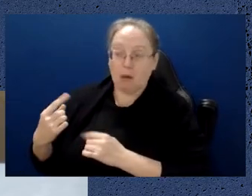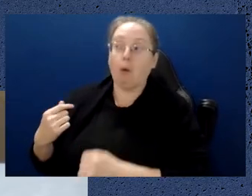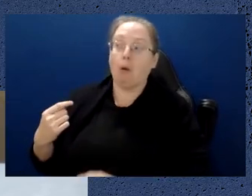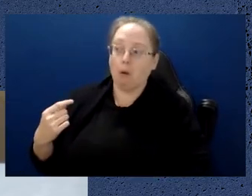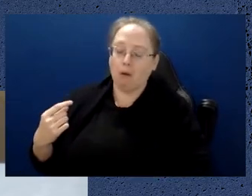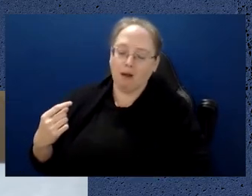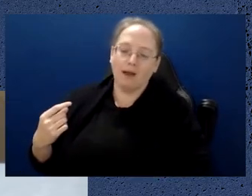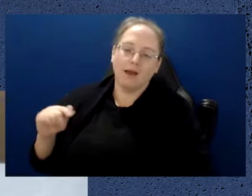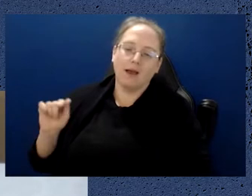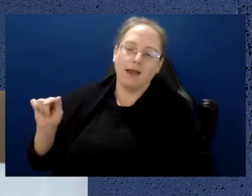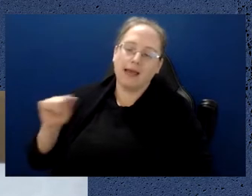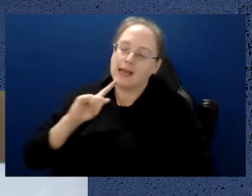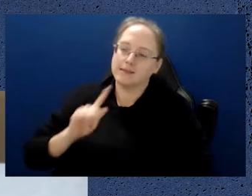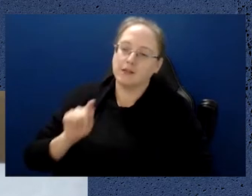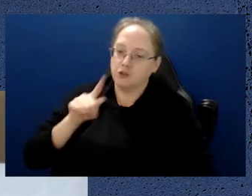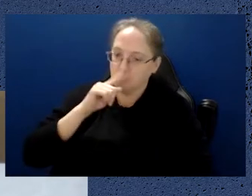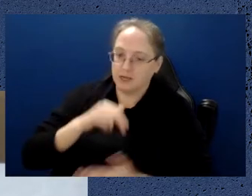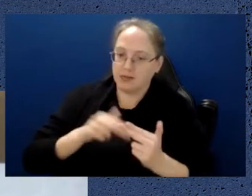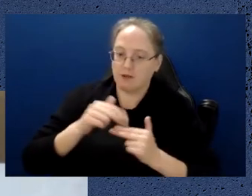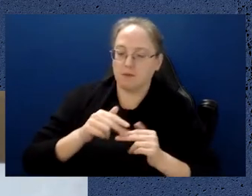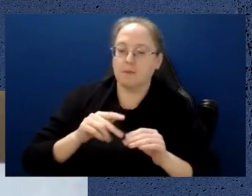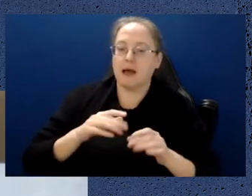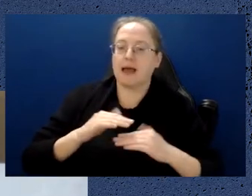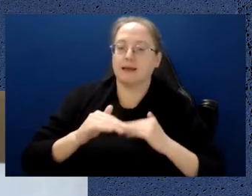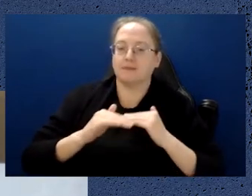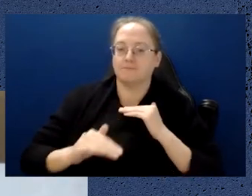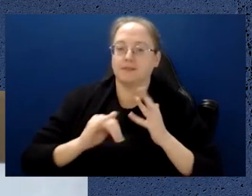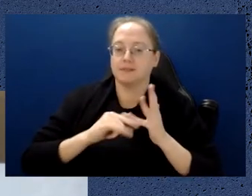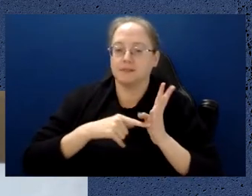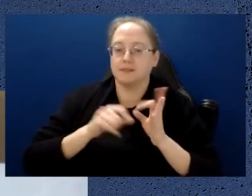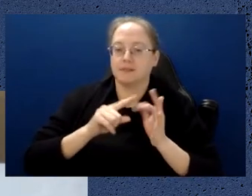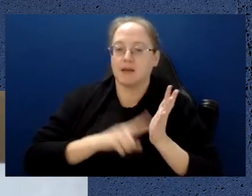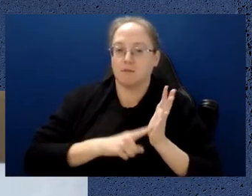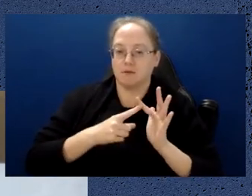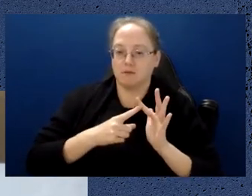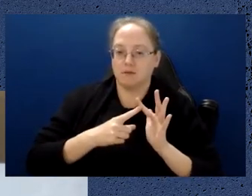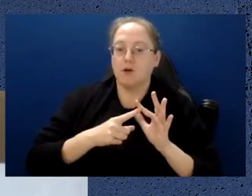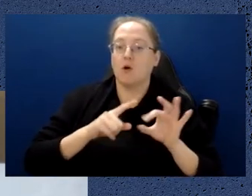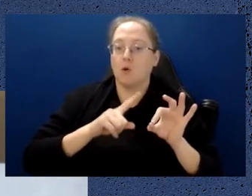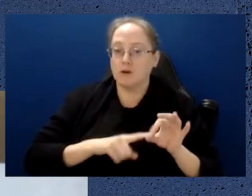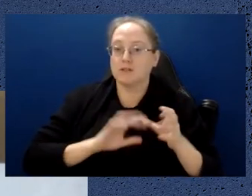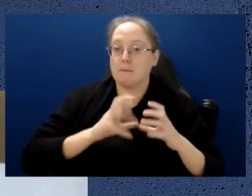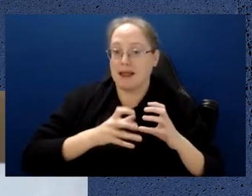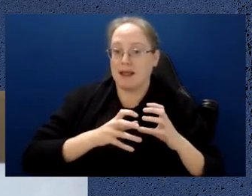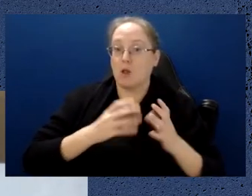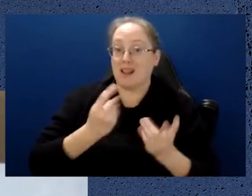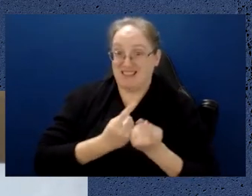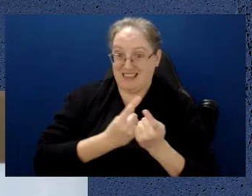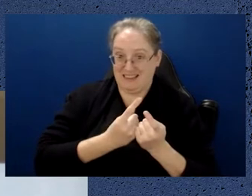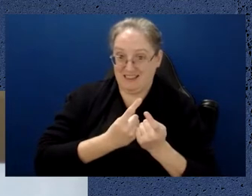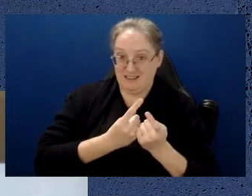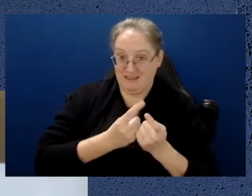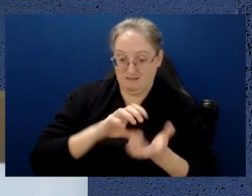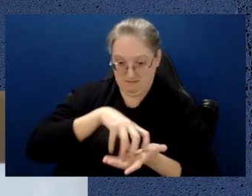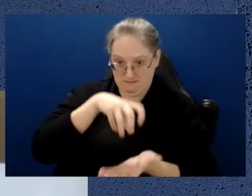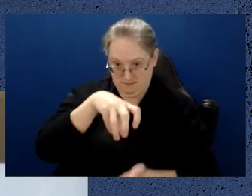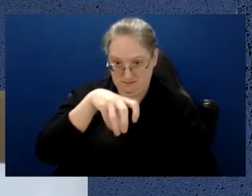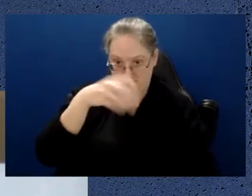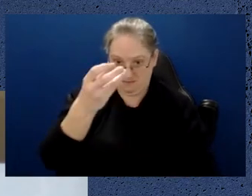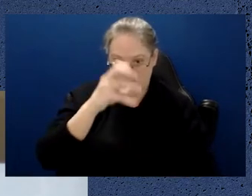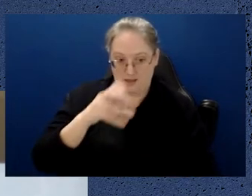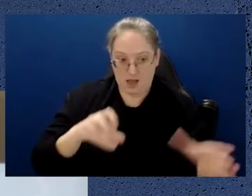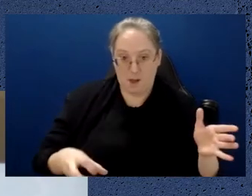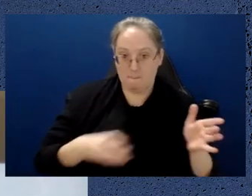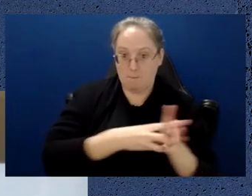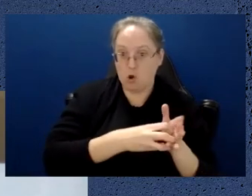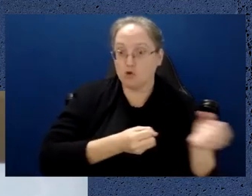communications might be, would be that if you could actually build a sufficiently stable quantum mechanical object, you could then put it on the back of